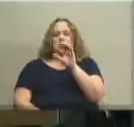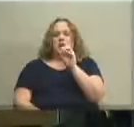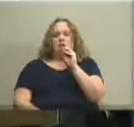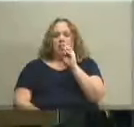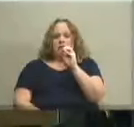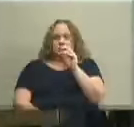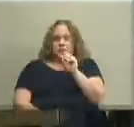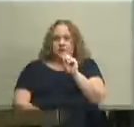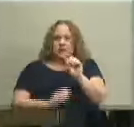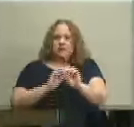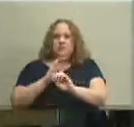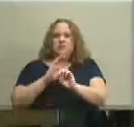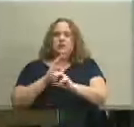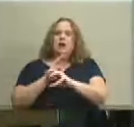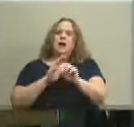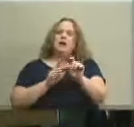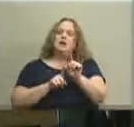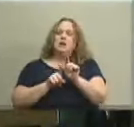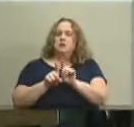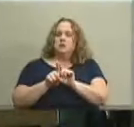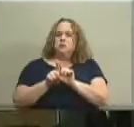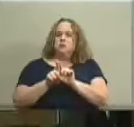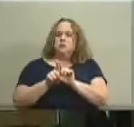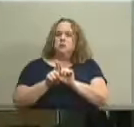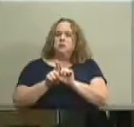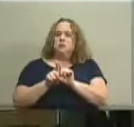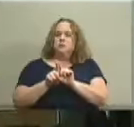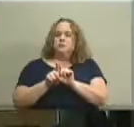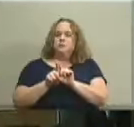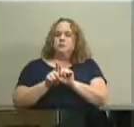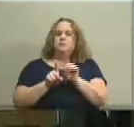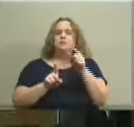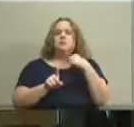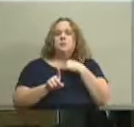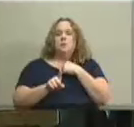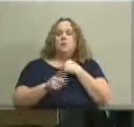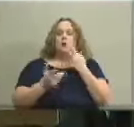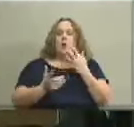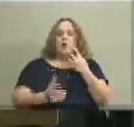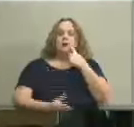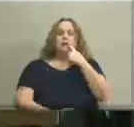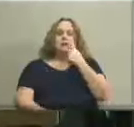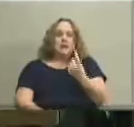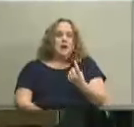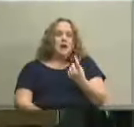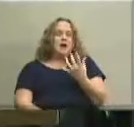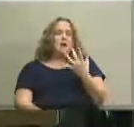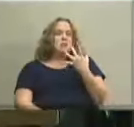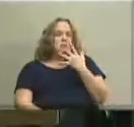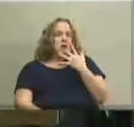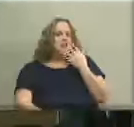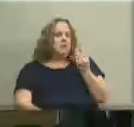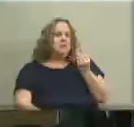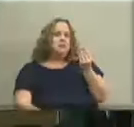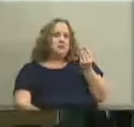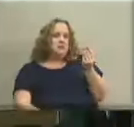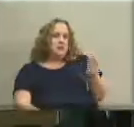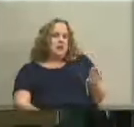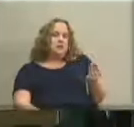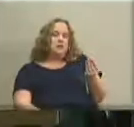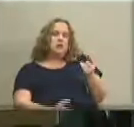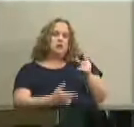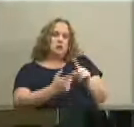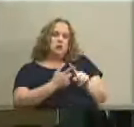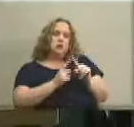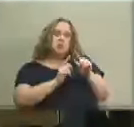and also as has been stated preference is given to per